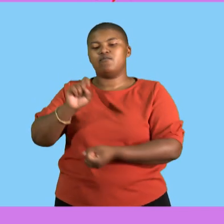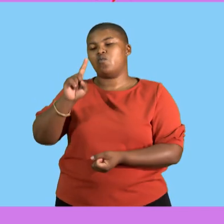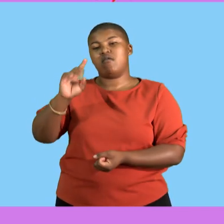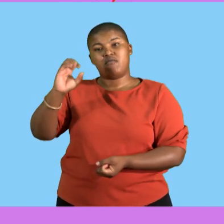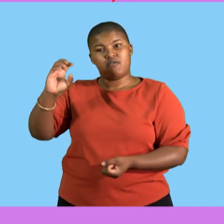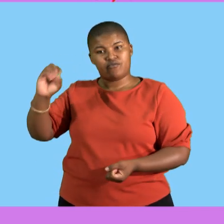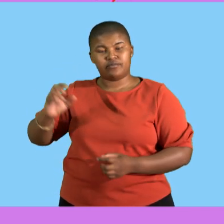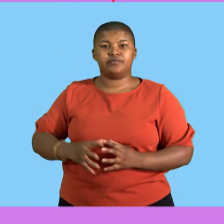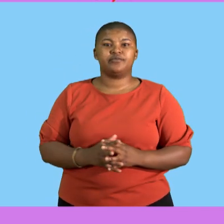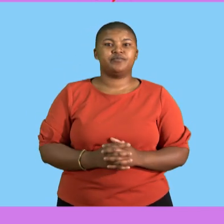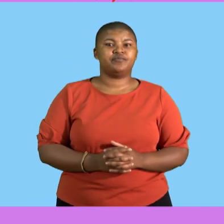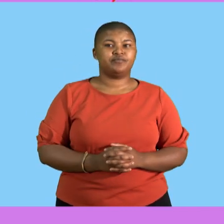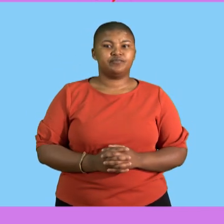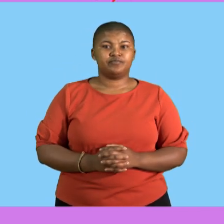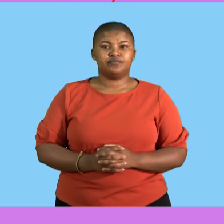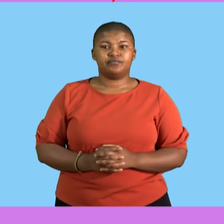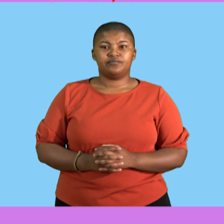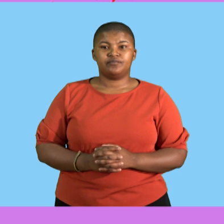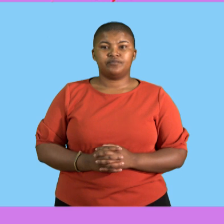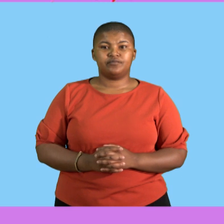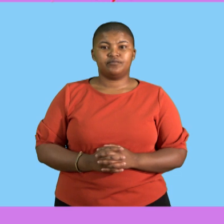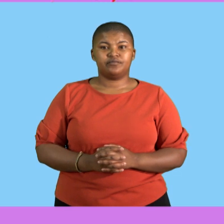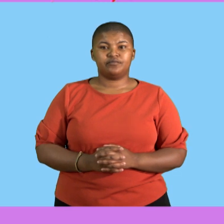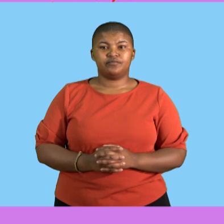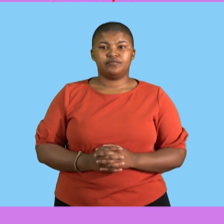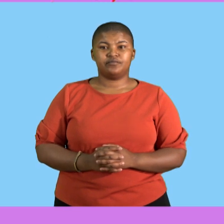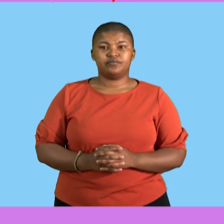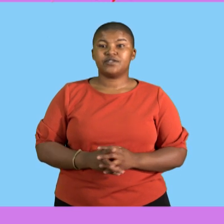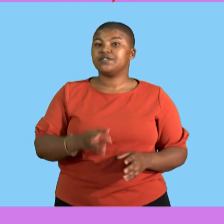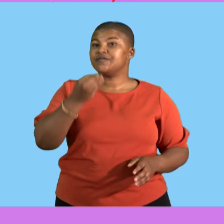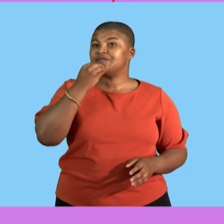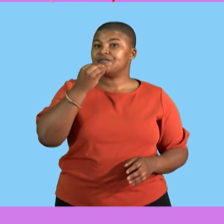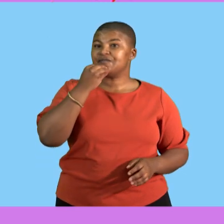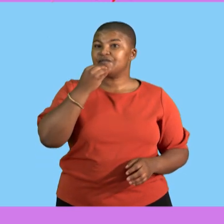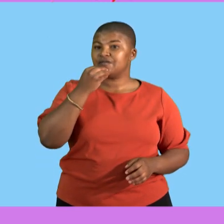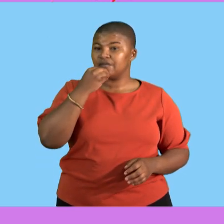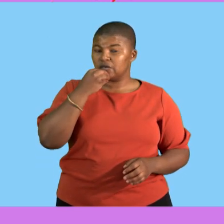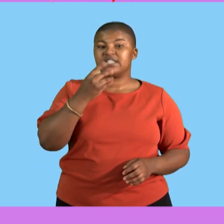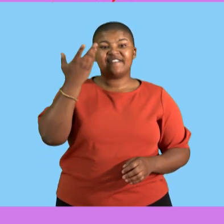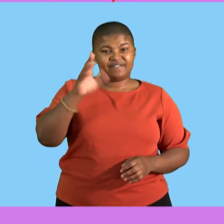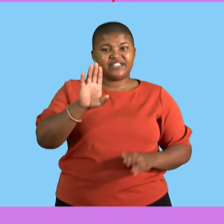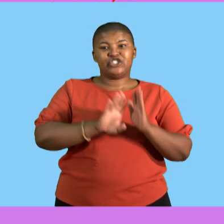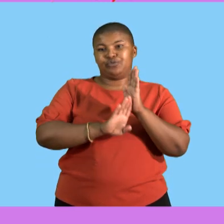And then you will see the food prices went up with 41